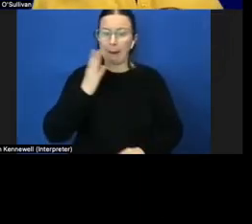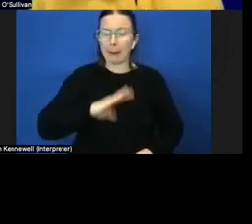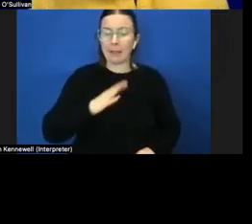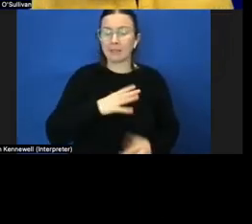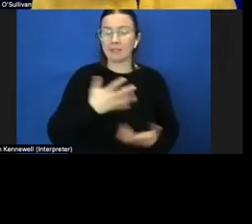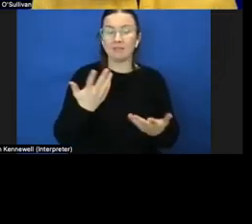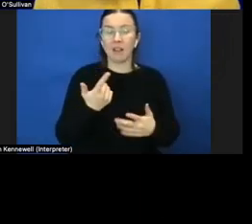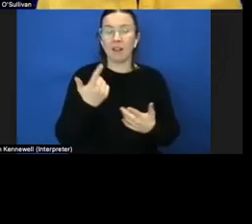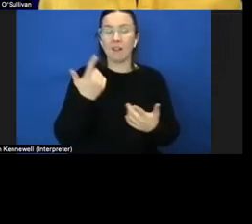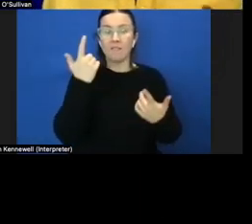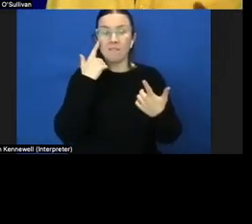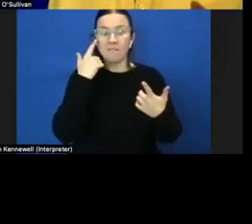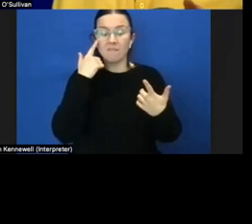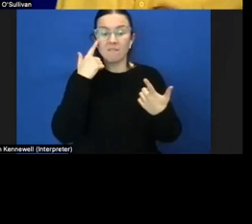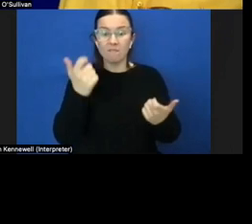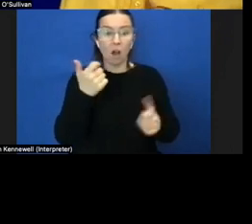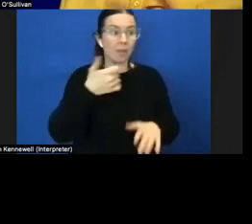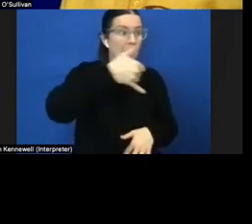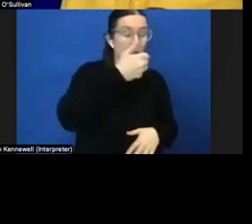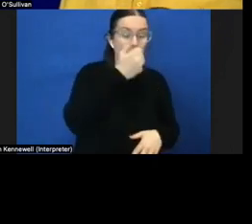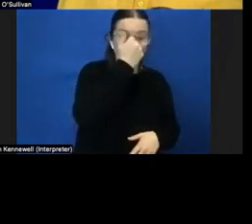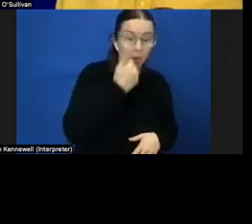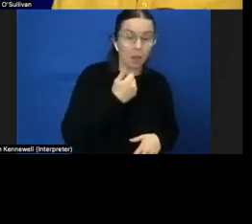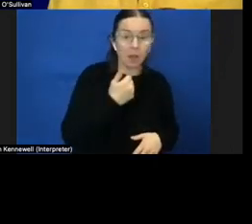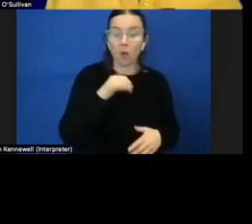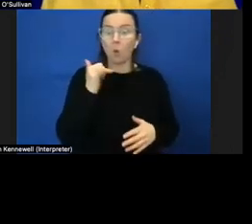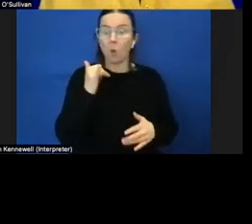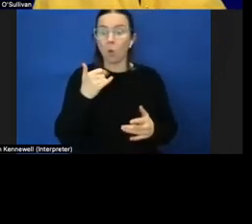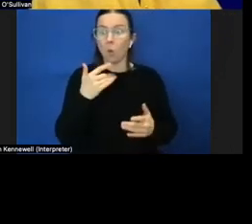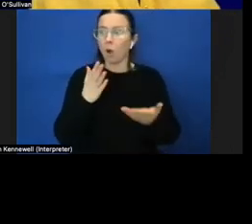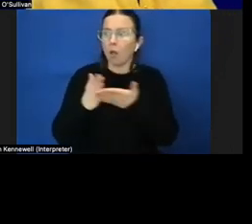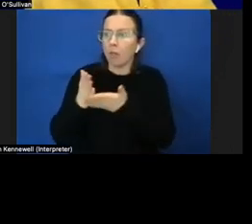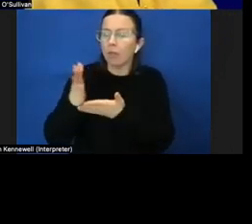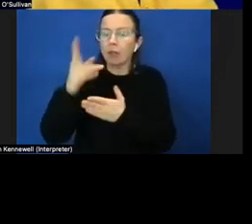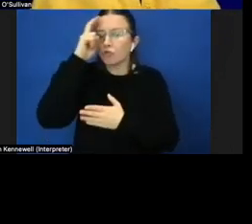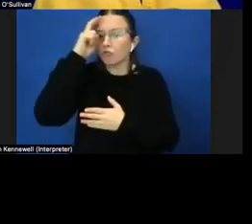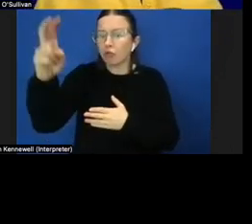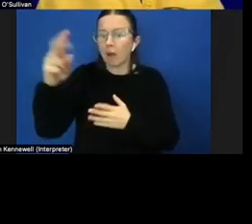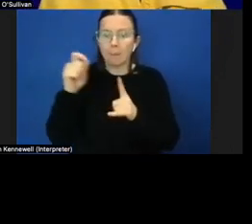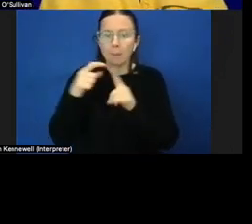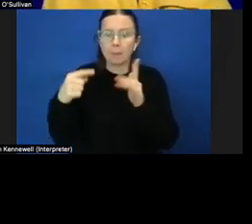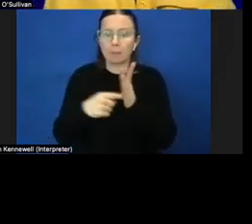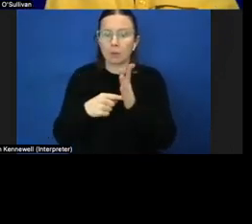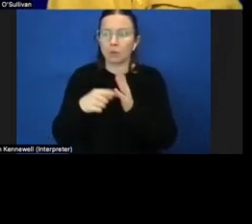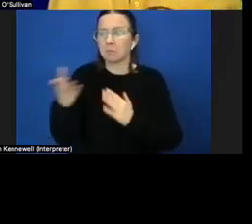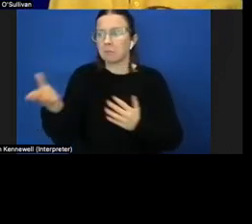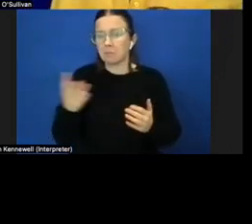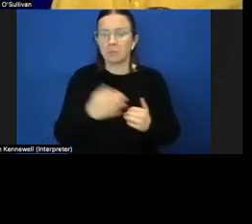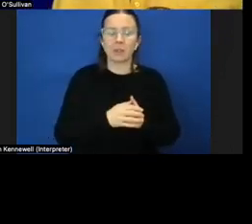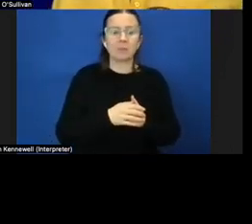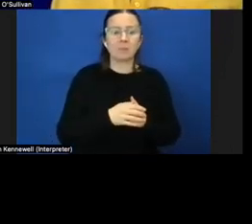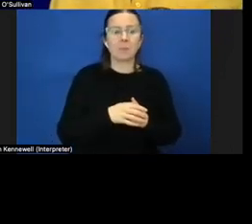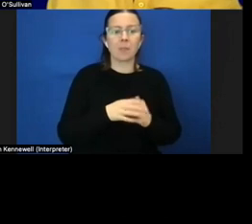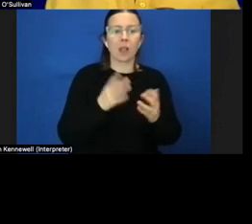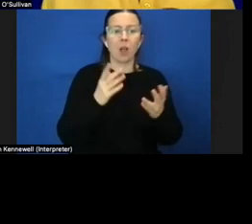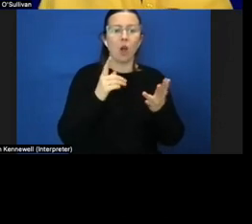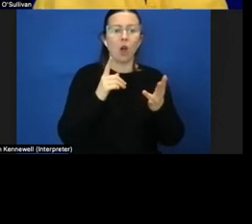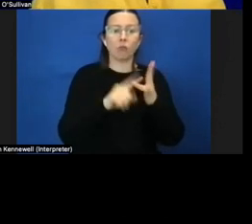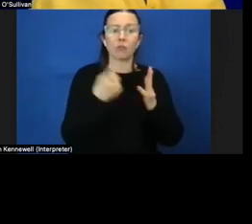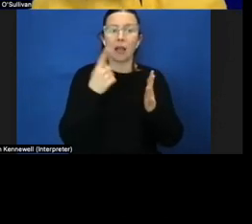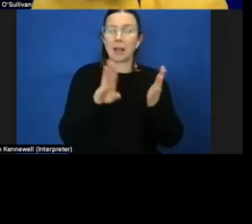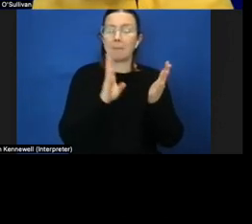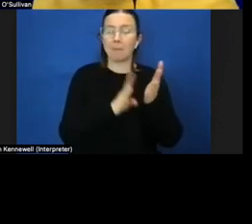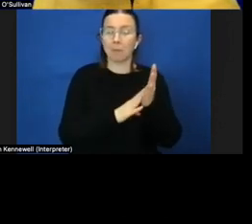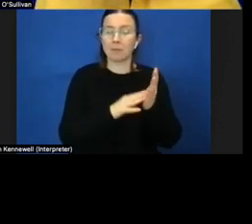finding the kettle in the house that you're in all the way to complex public transport programs um orientation and mobility is